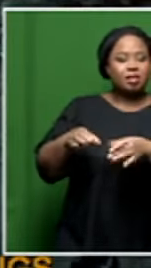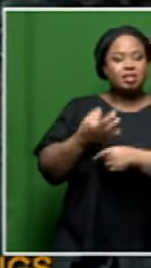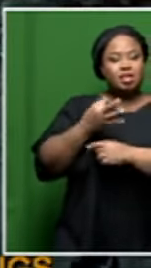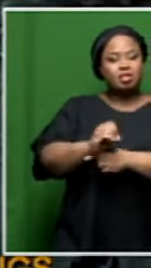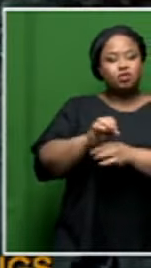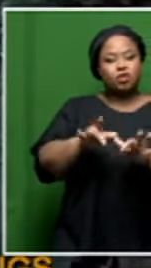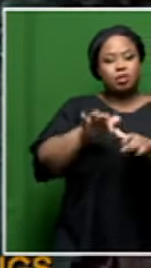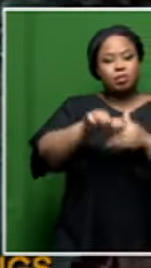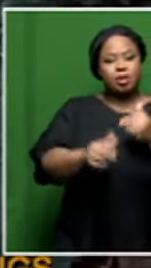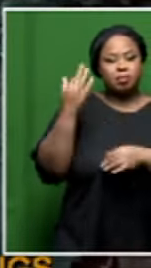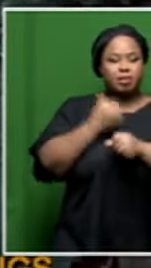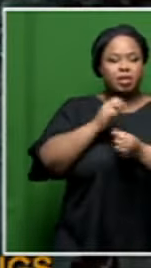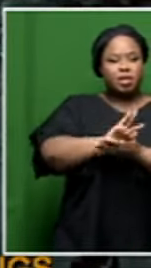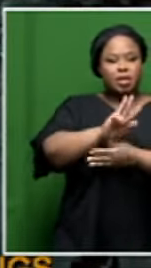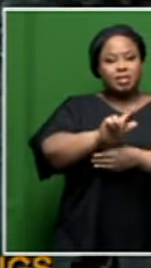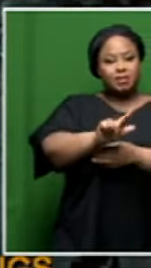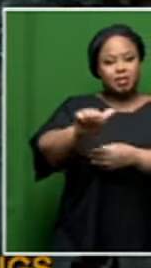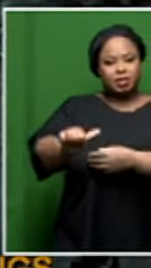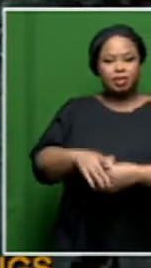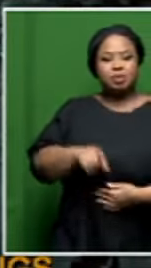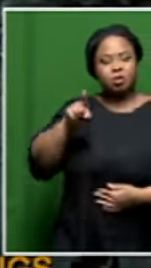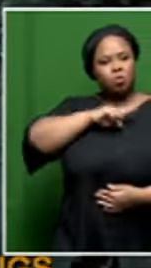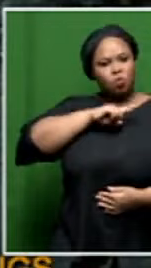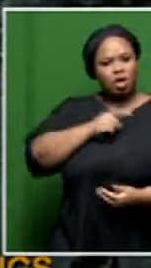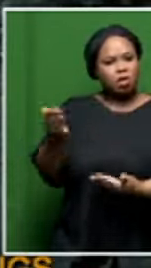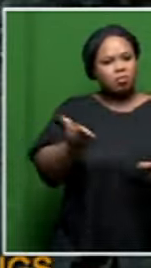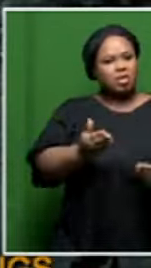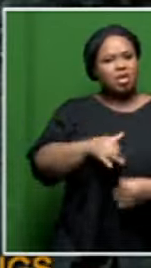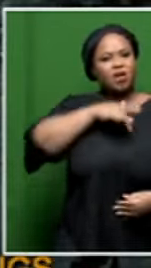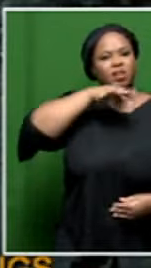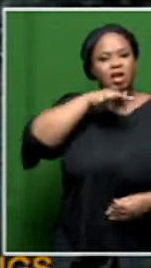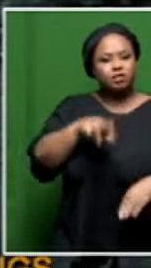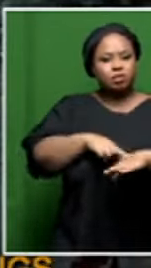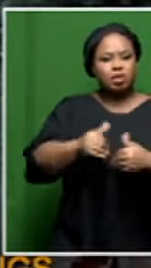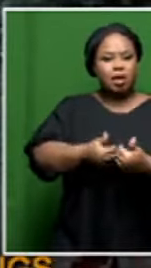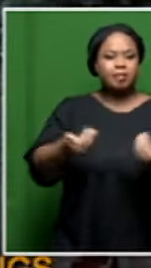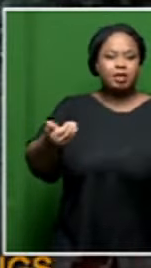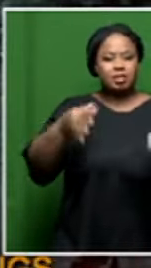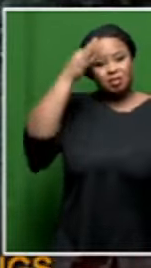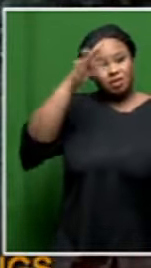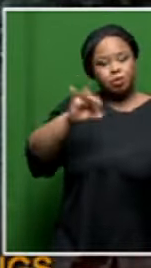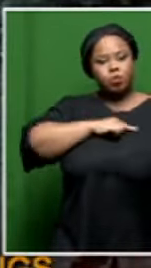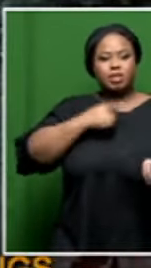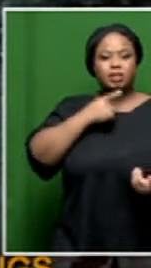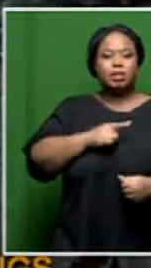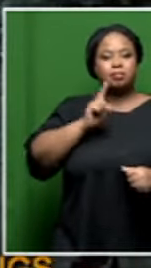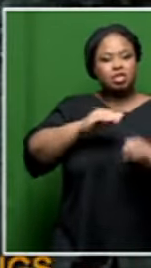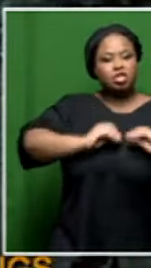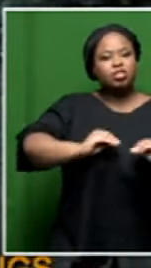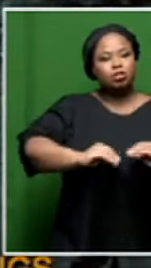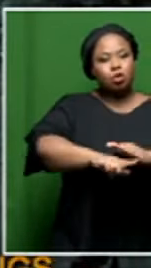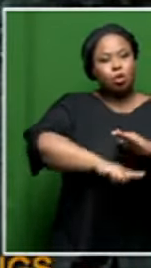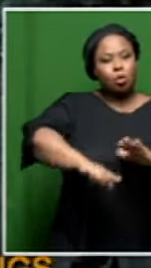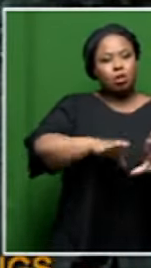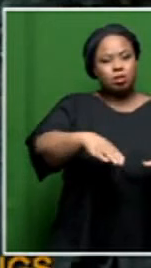1976. This was in response to the introduction of Afrikaans by the apartheid government as the medium of instruction in